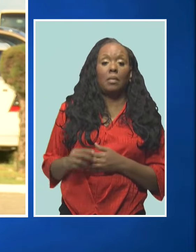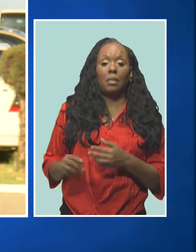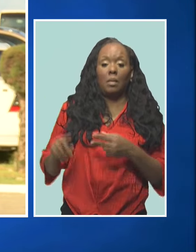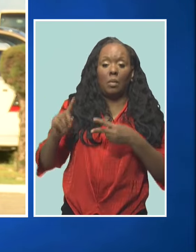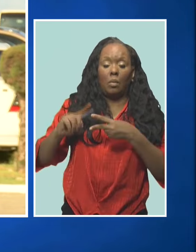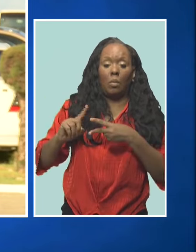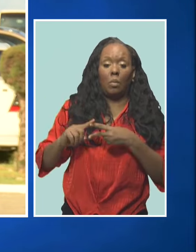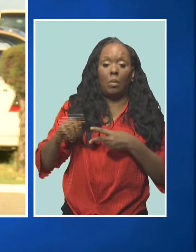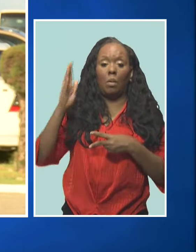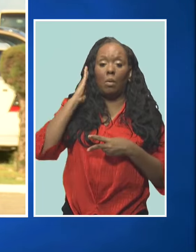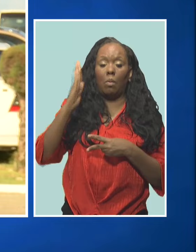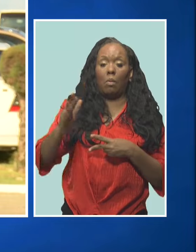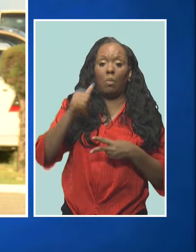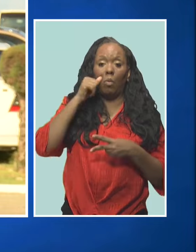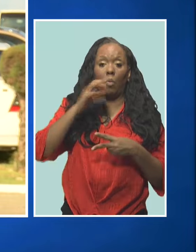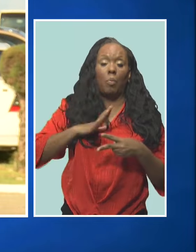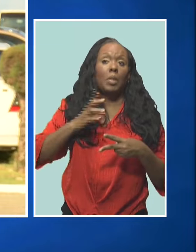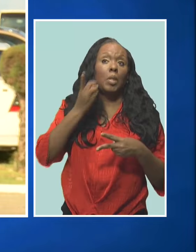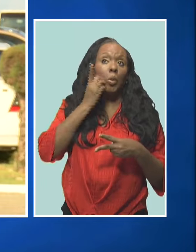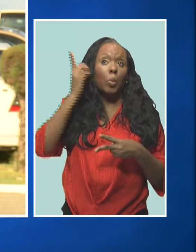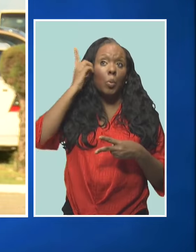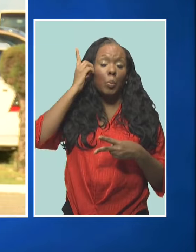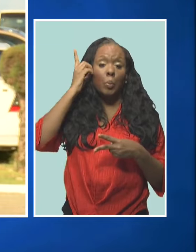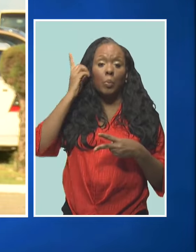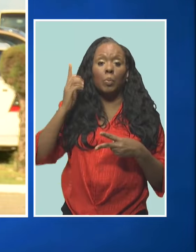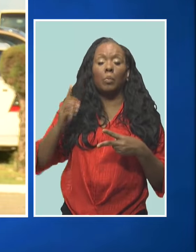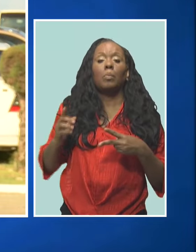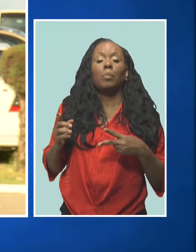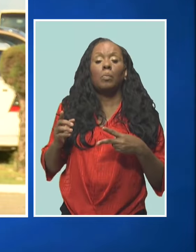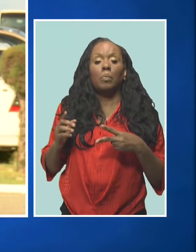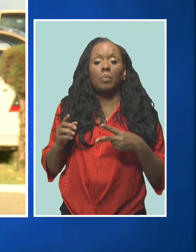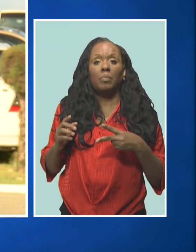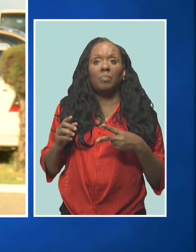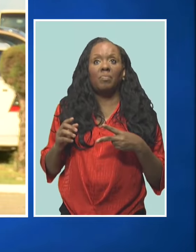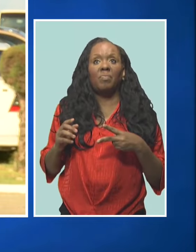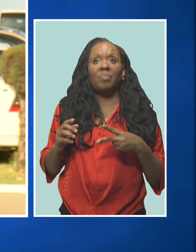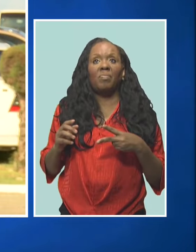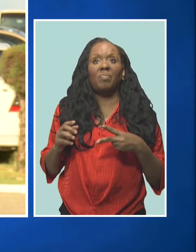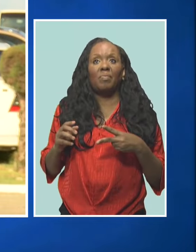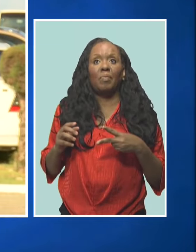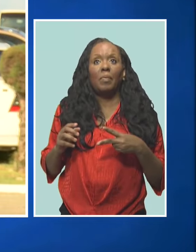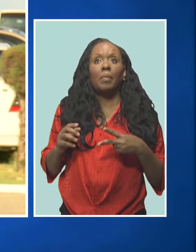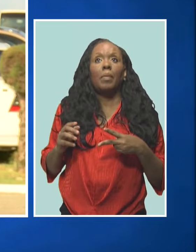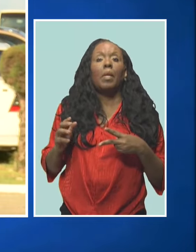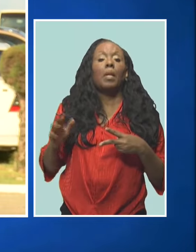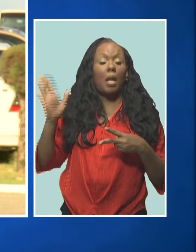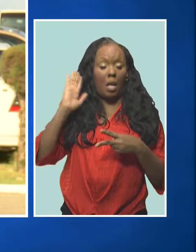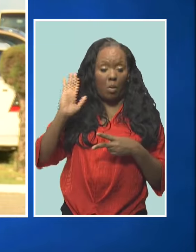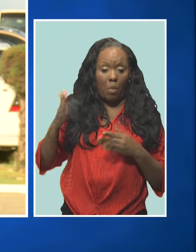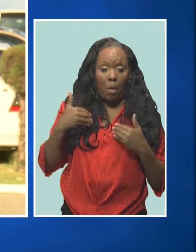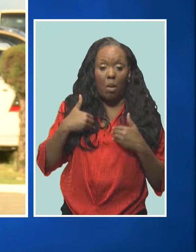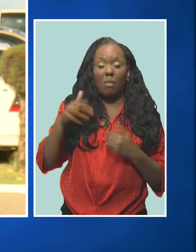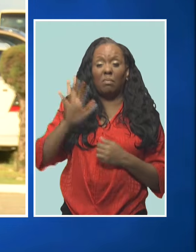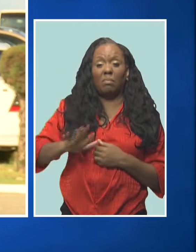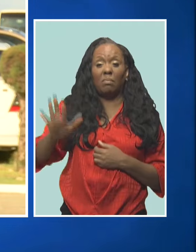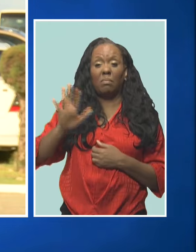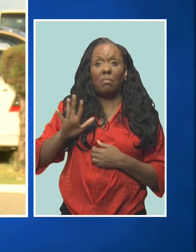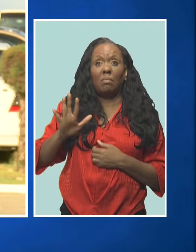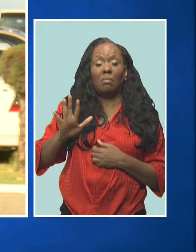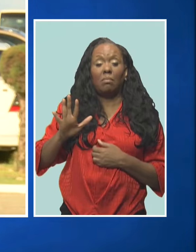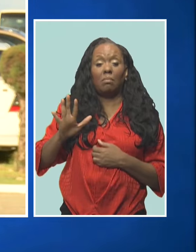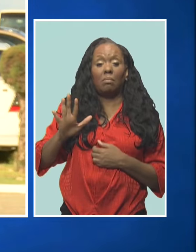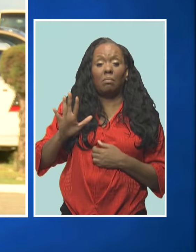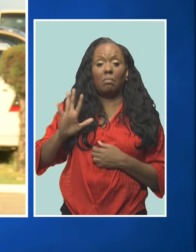specific. And the combination of the two dormitories is expected to house approximately 60